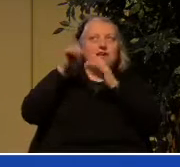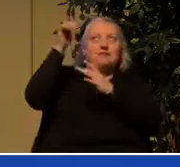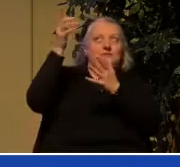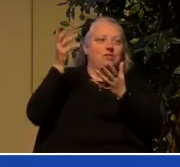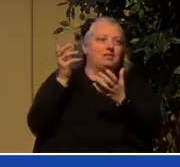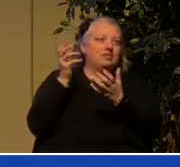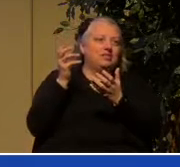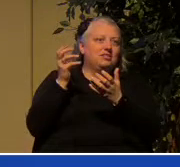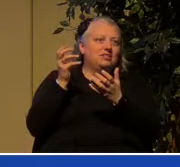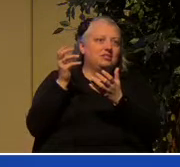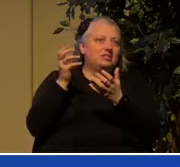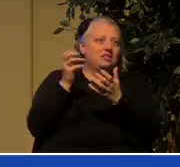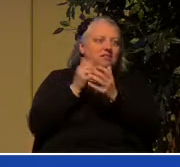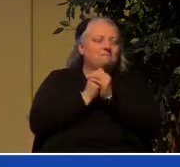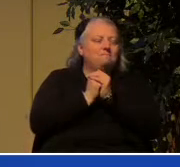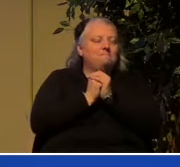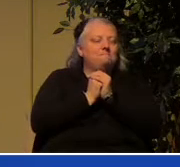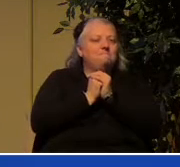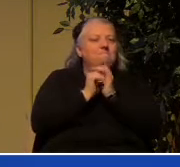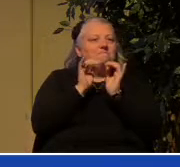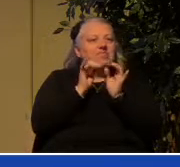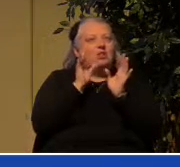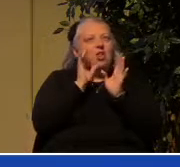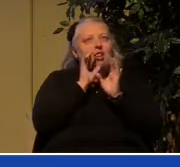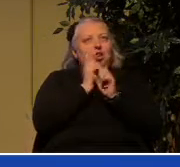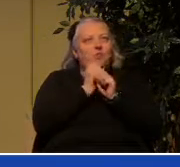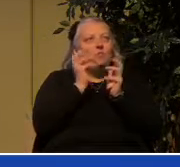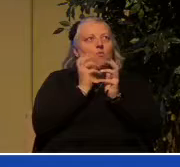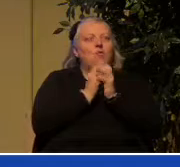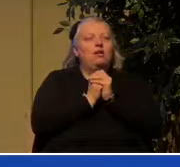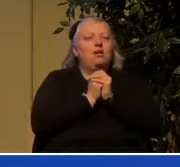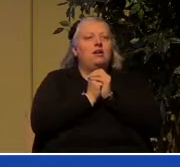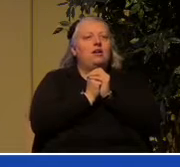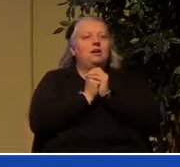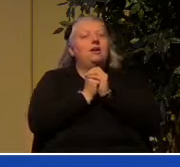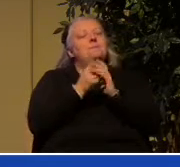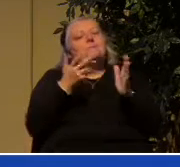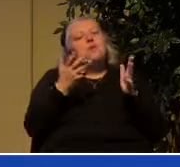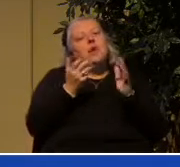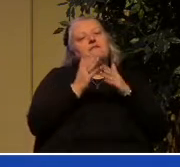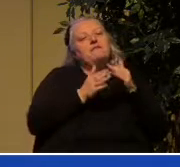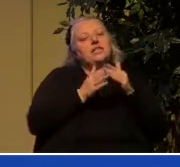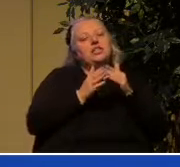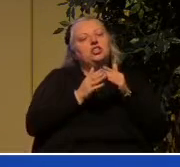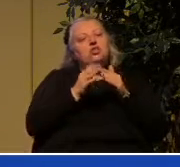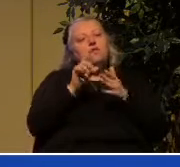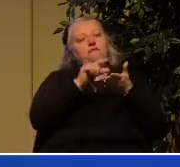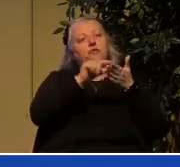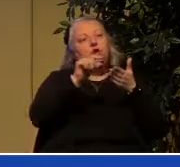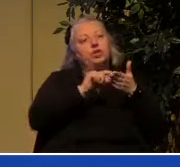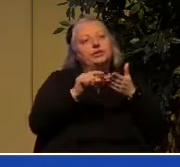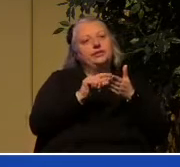I want to end with these verses from Romans chapter 8 they've long been